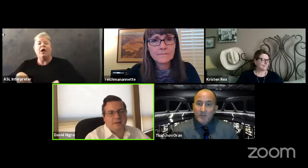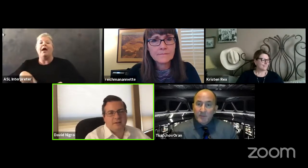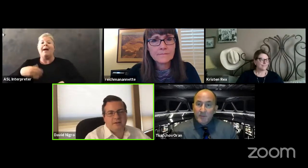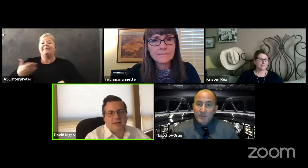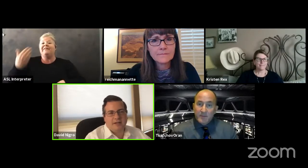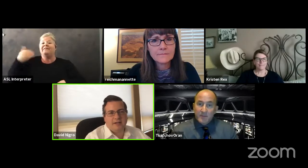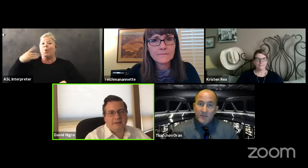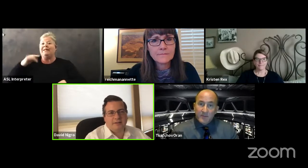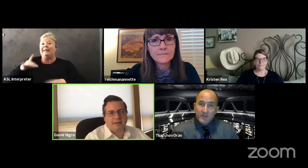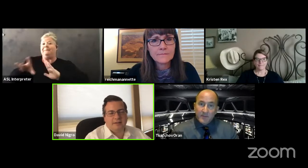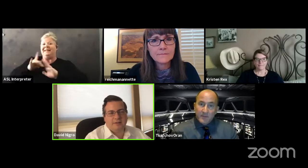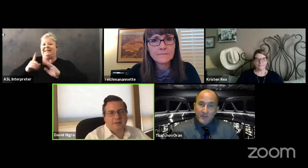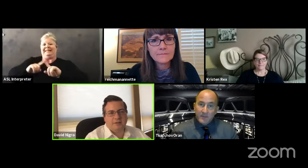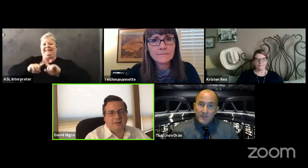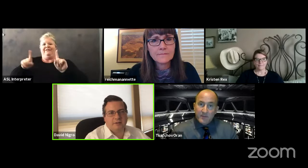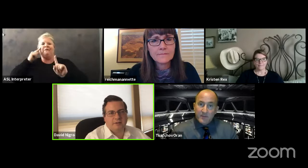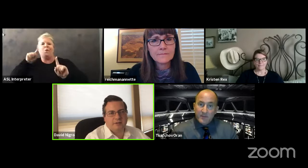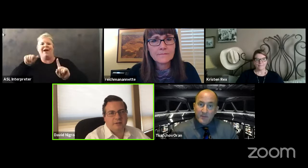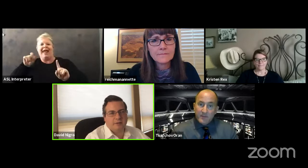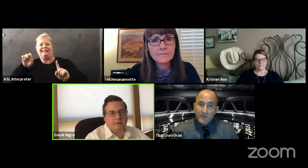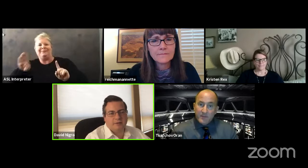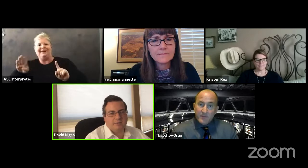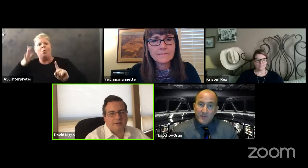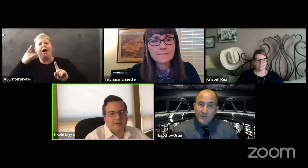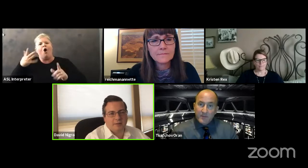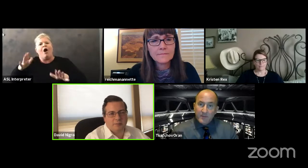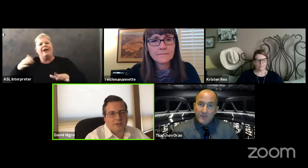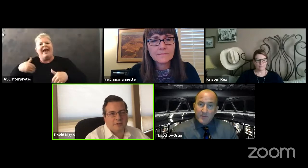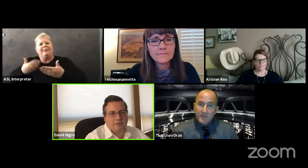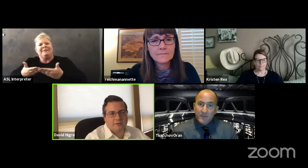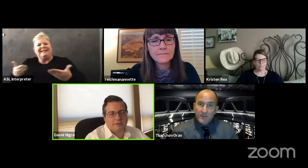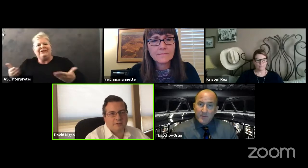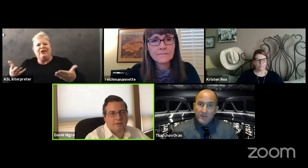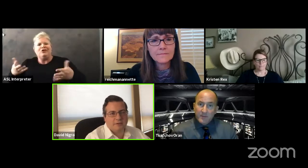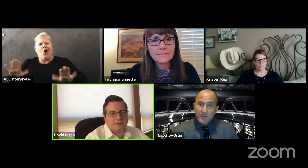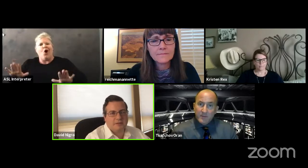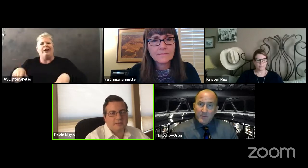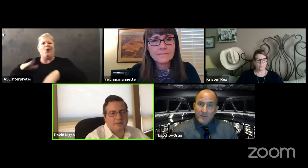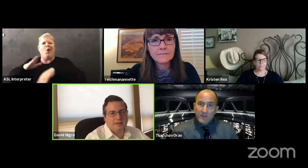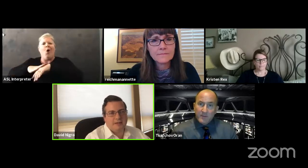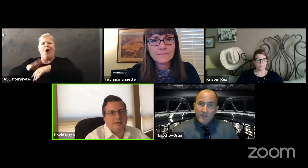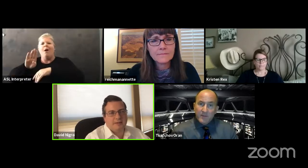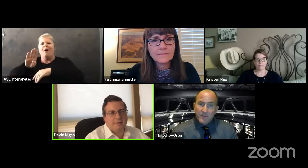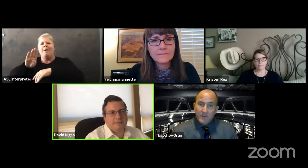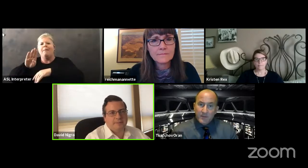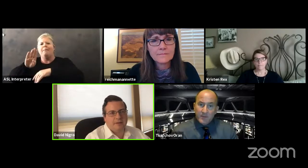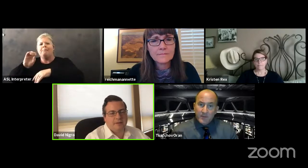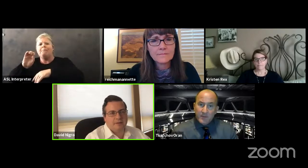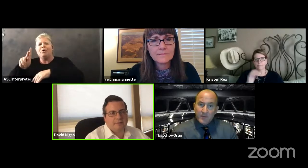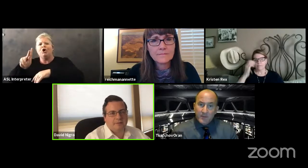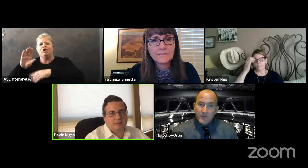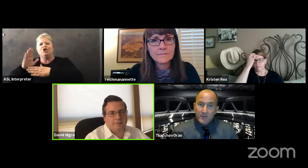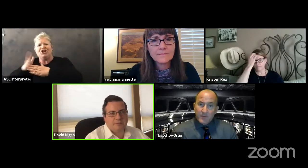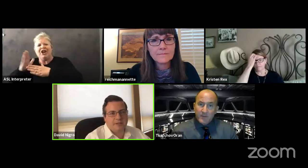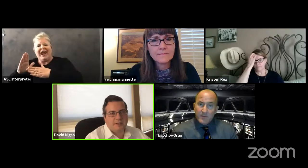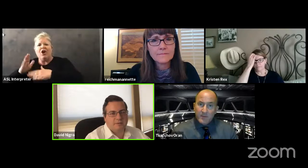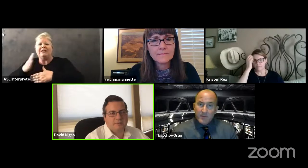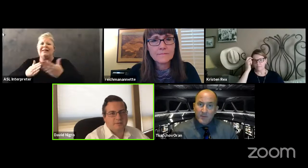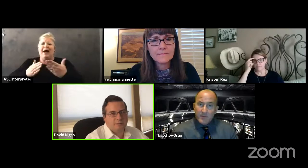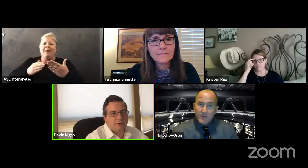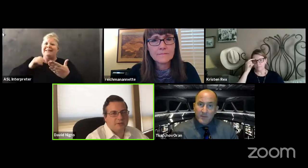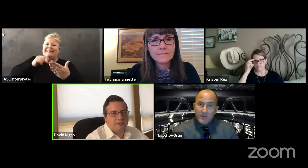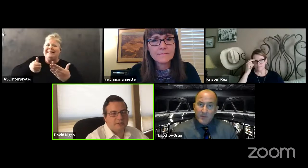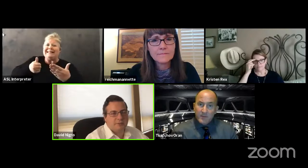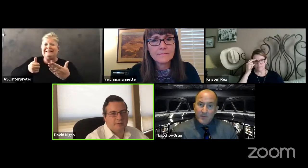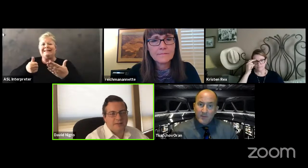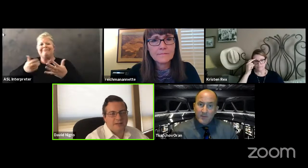uh they already had a lot of their materials that were on i think on bookshare some of the other ones didn't um and their their media was